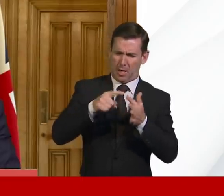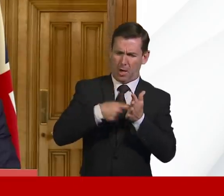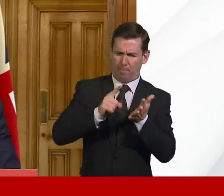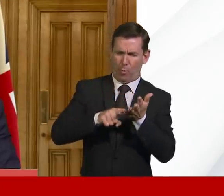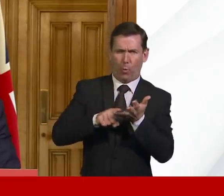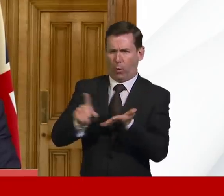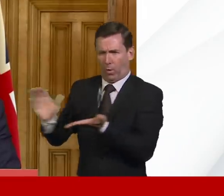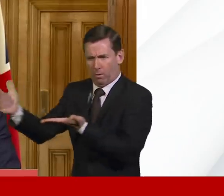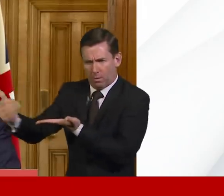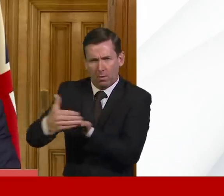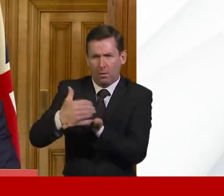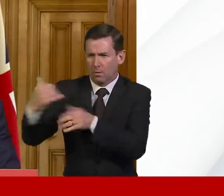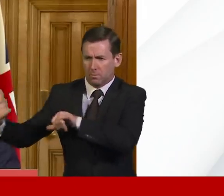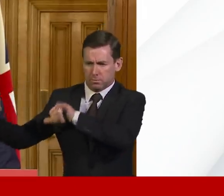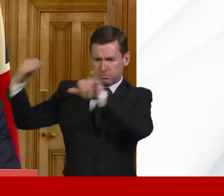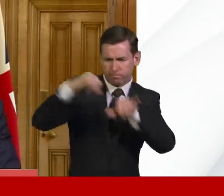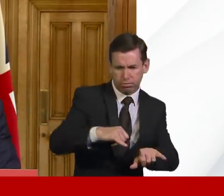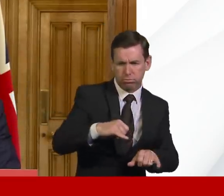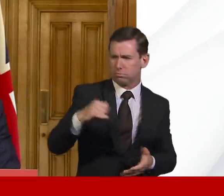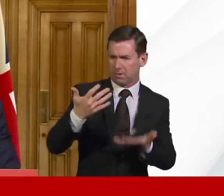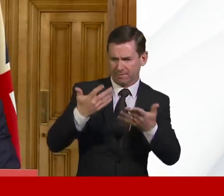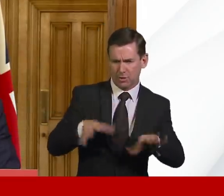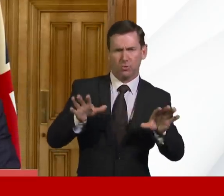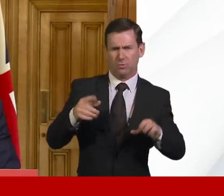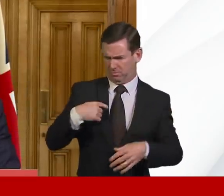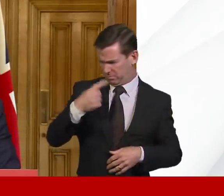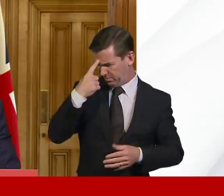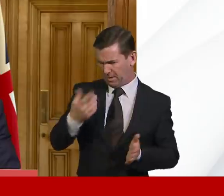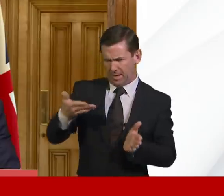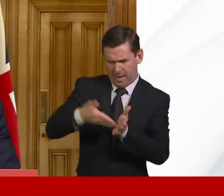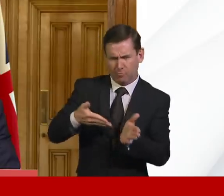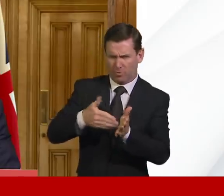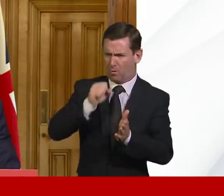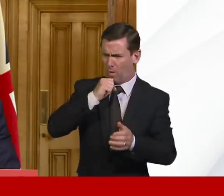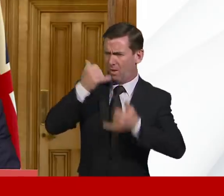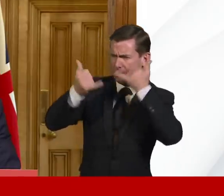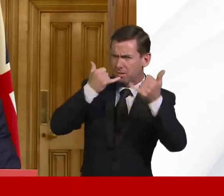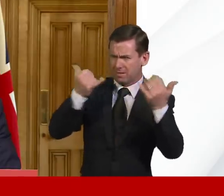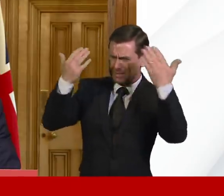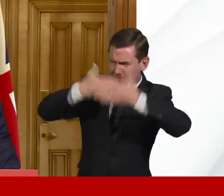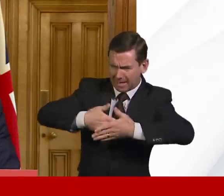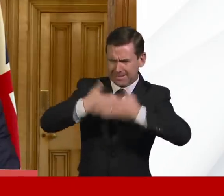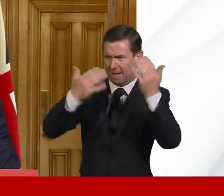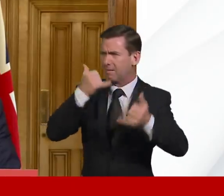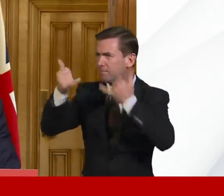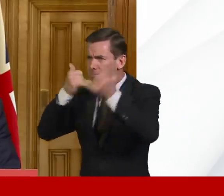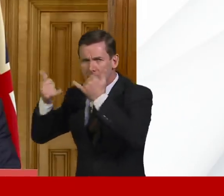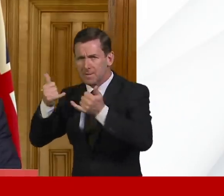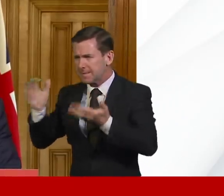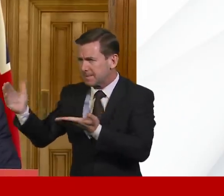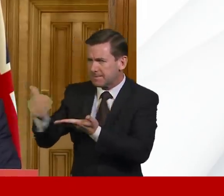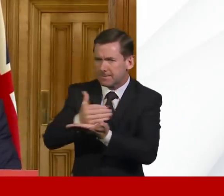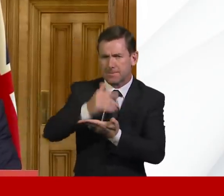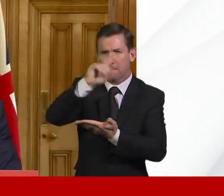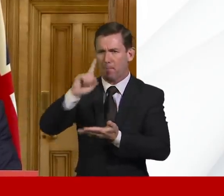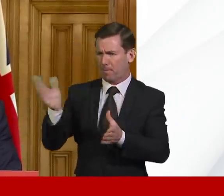And we will continue to work round the clock to make sure that we get our people back. Thank you very much, ladies and gentlemen. I think